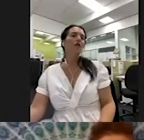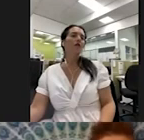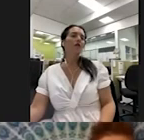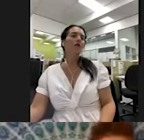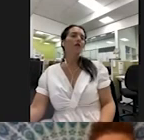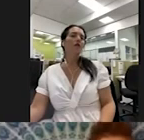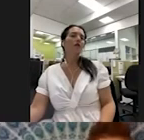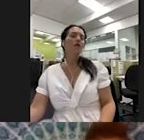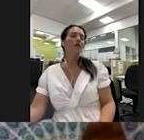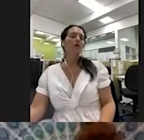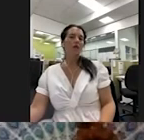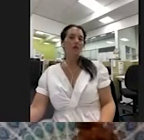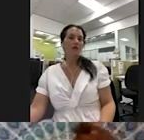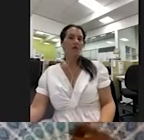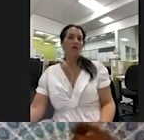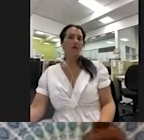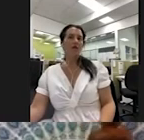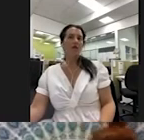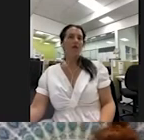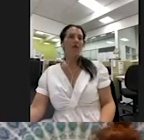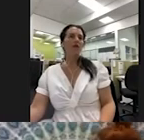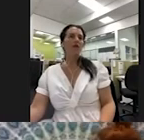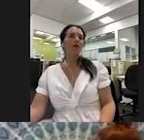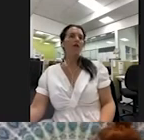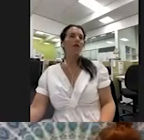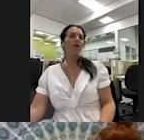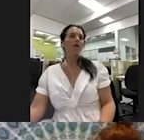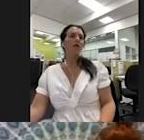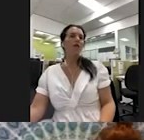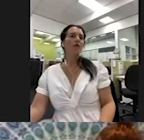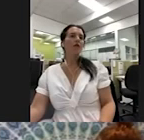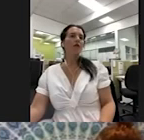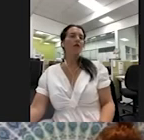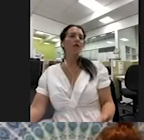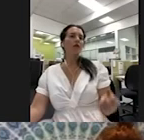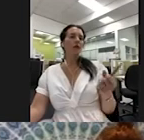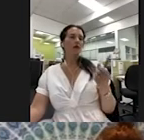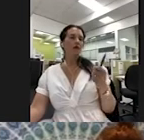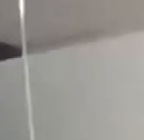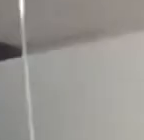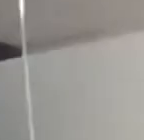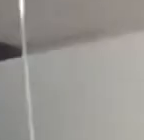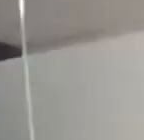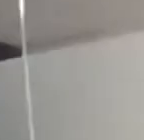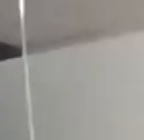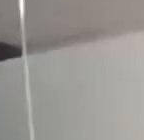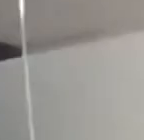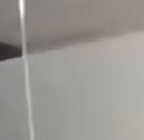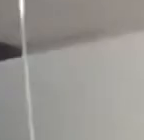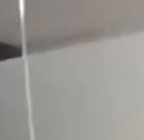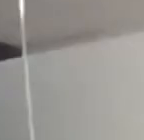for you to make a comment or ask questions. Obviously, you know, our community is relying on you as lawmakers